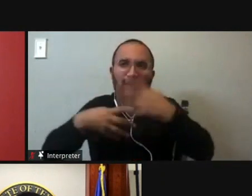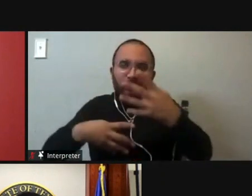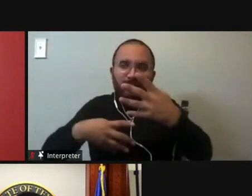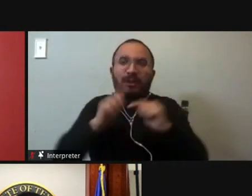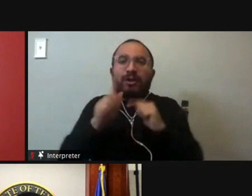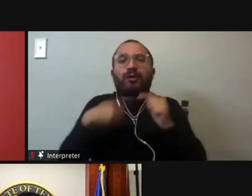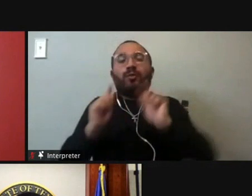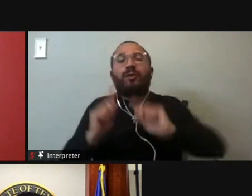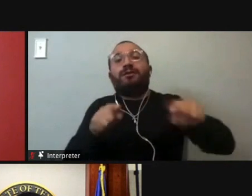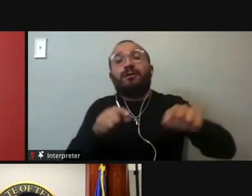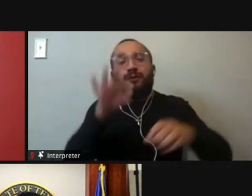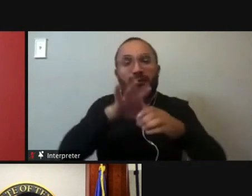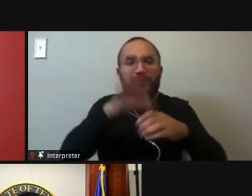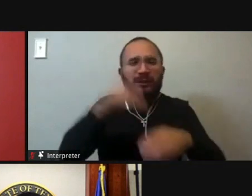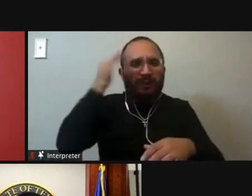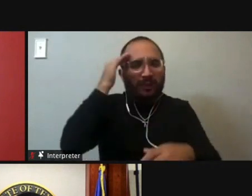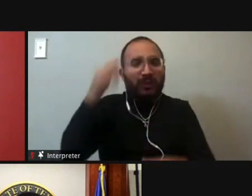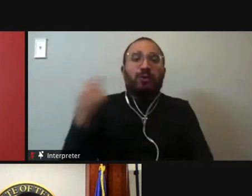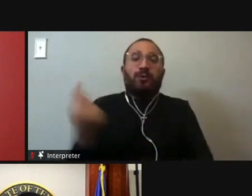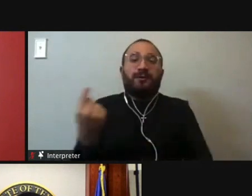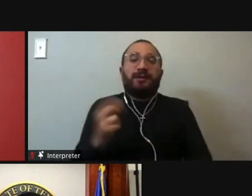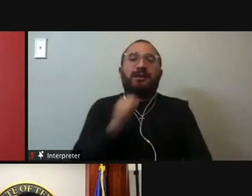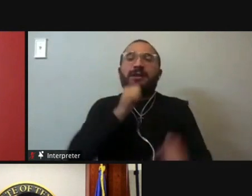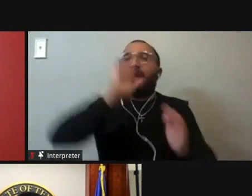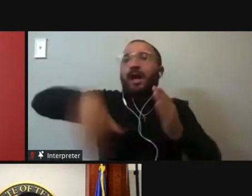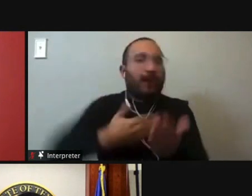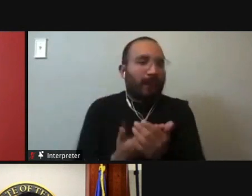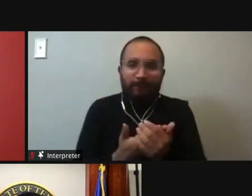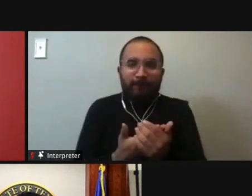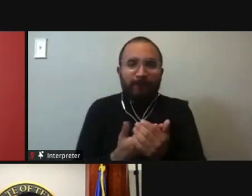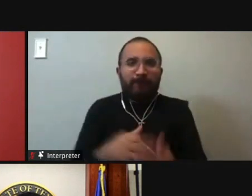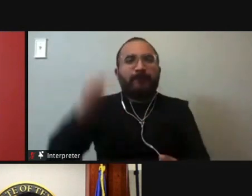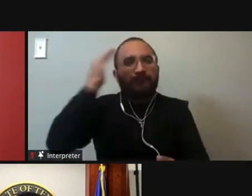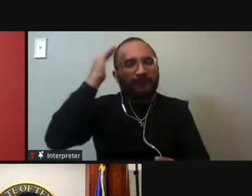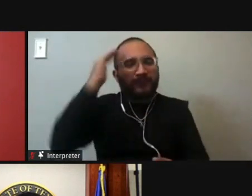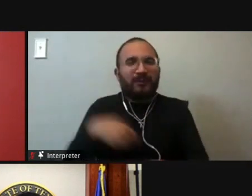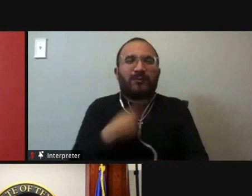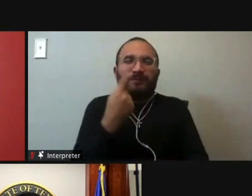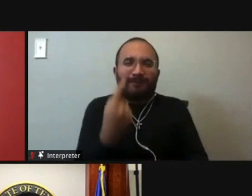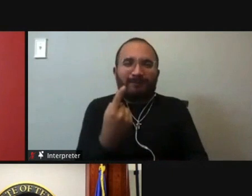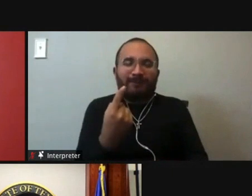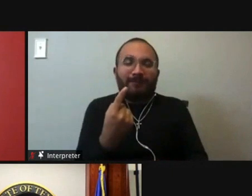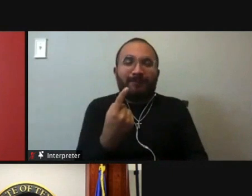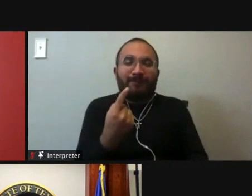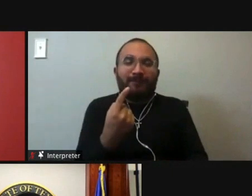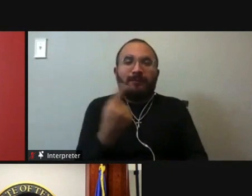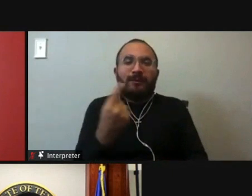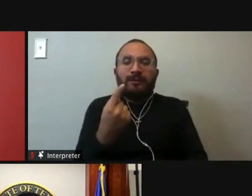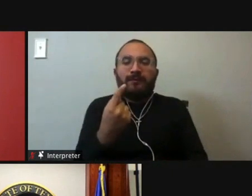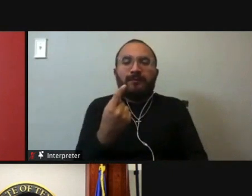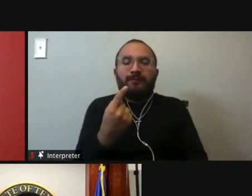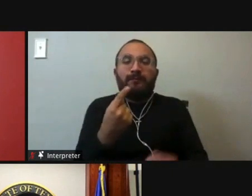you know something about the people you're voting on, not everything, but you know that, and you know, they're somewhat there,